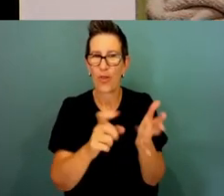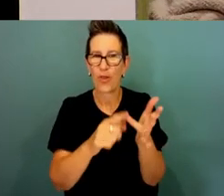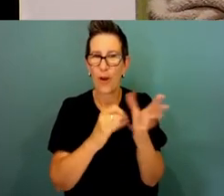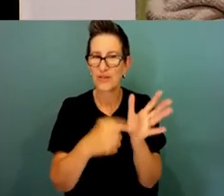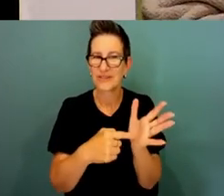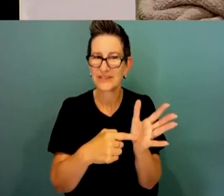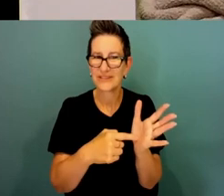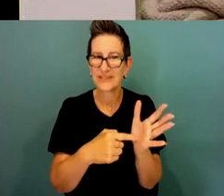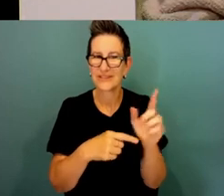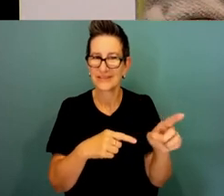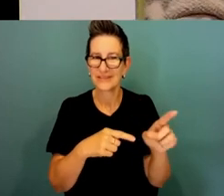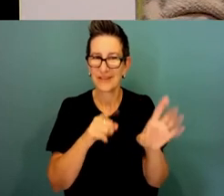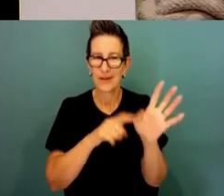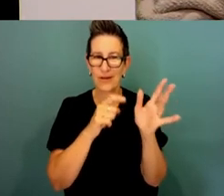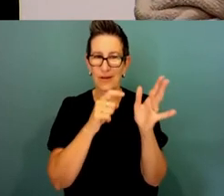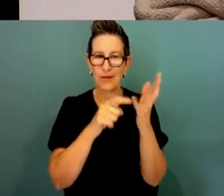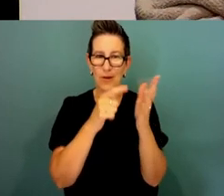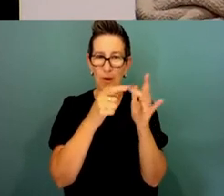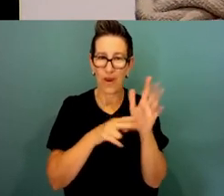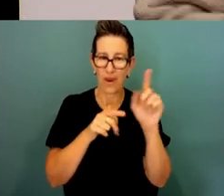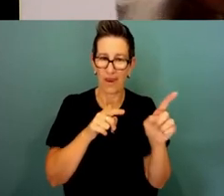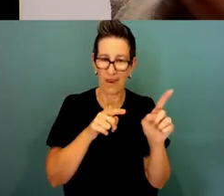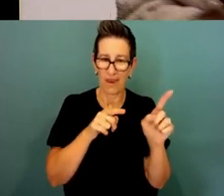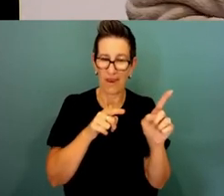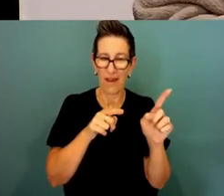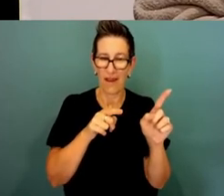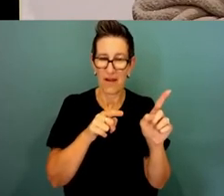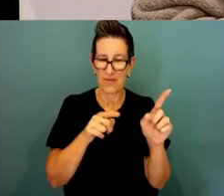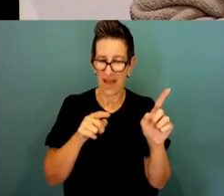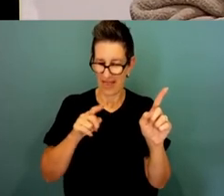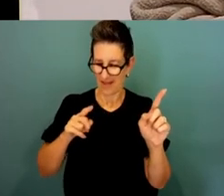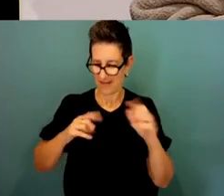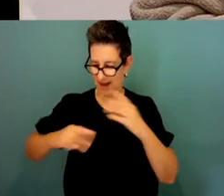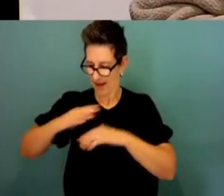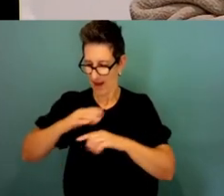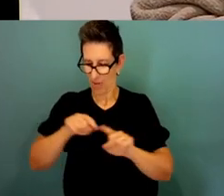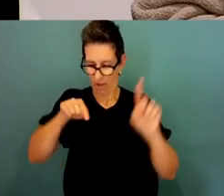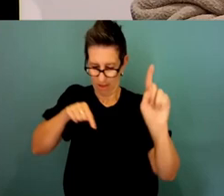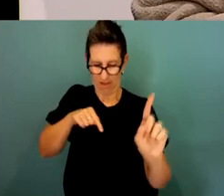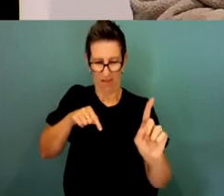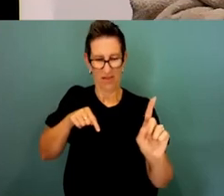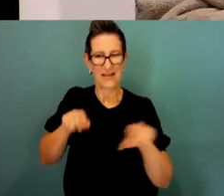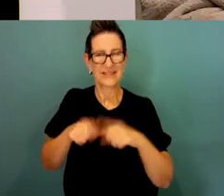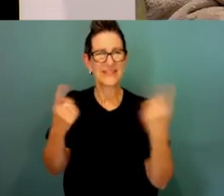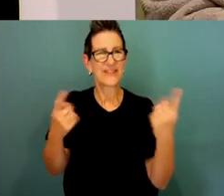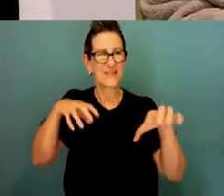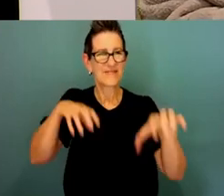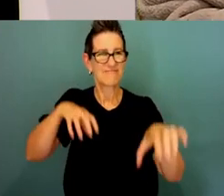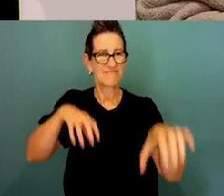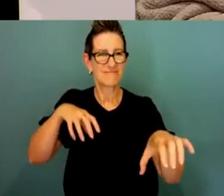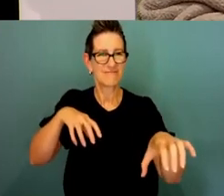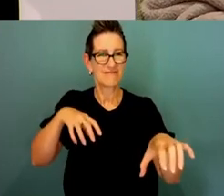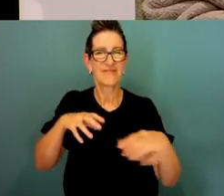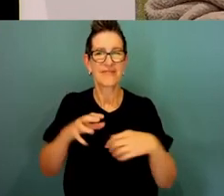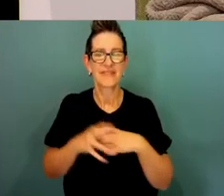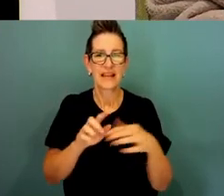You know, different environments, so, different ways of doing stuff. That's going to be quite evident if you go